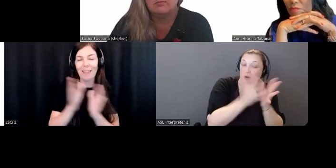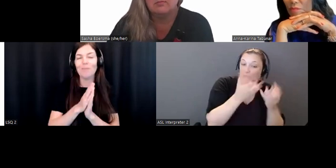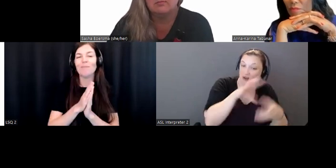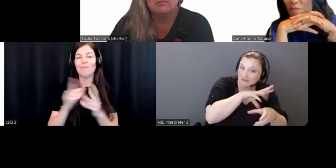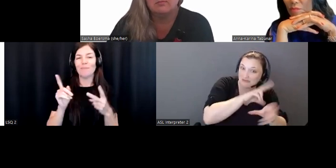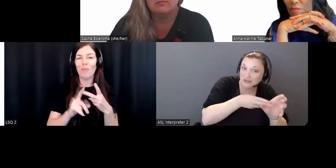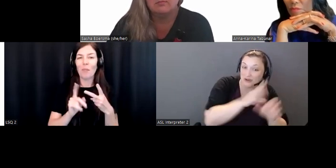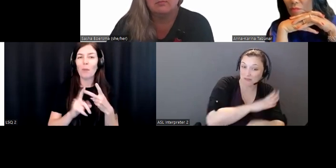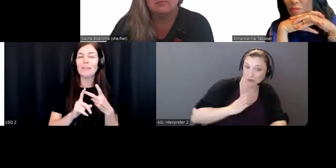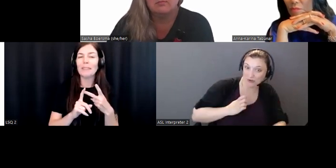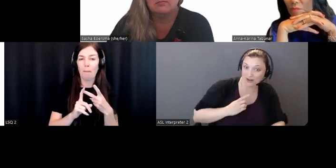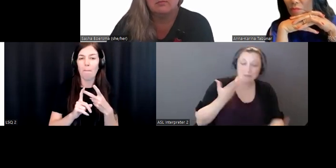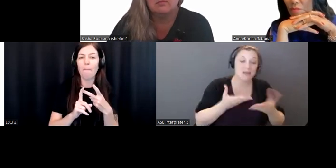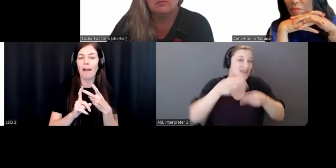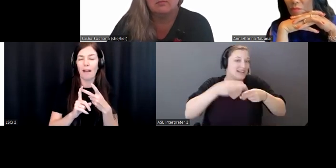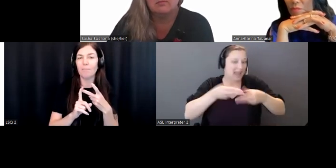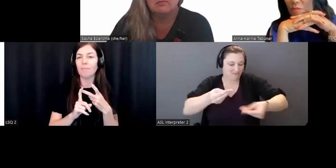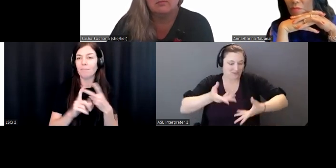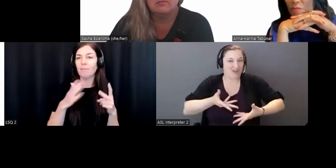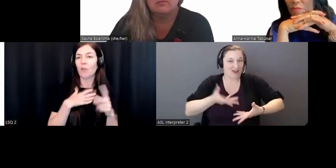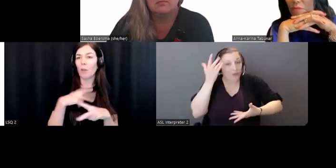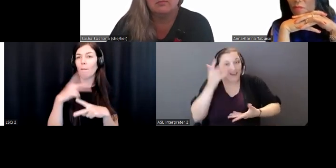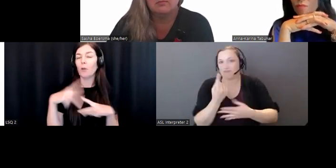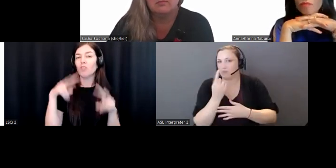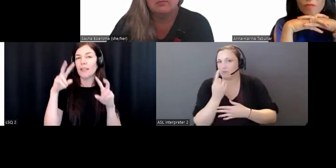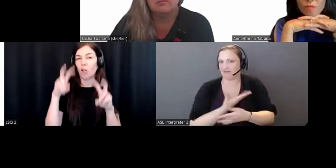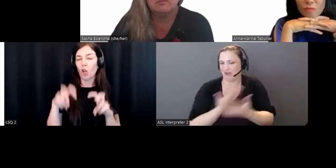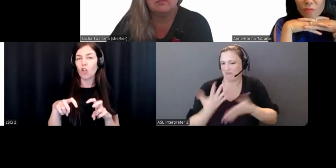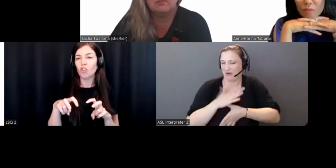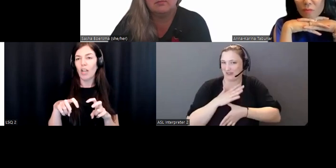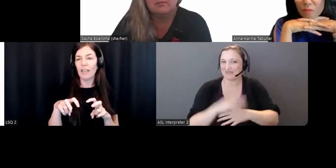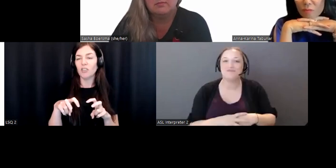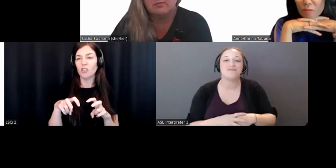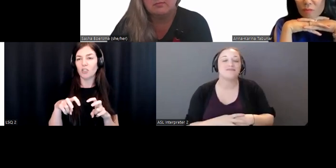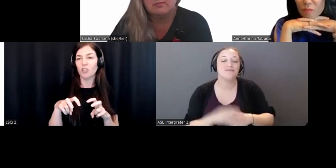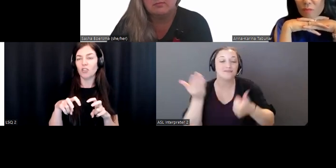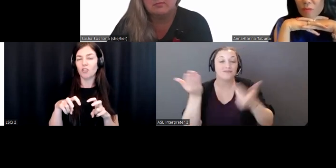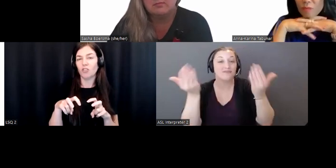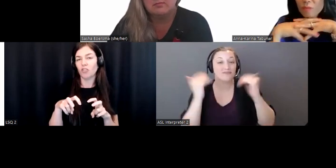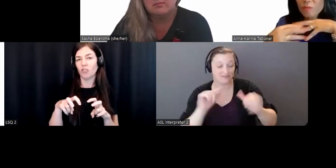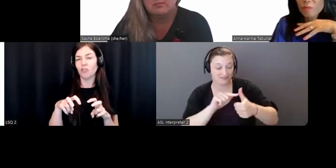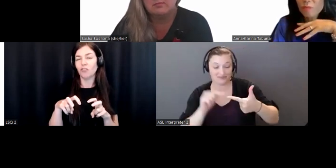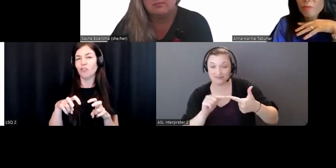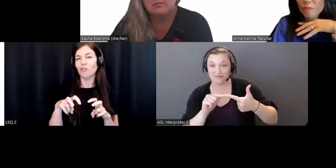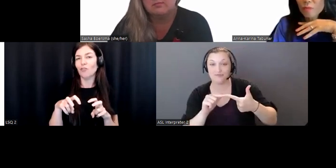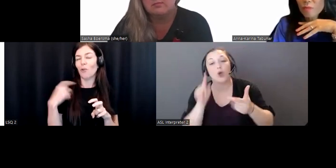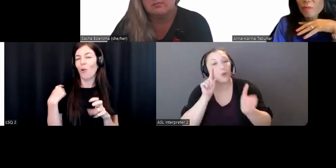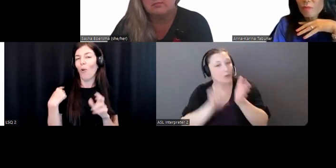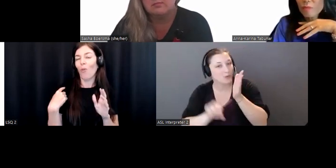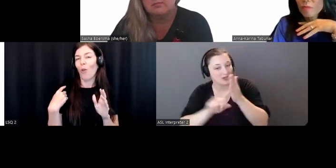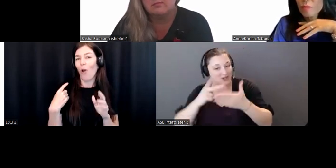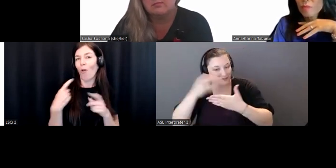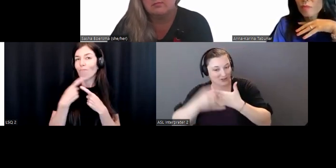us, because that's one of our priorities. Secondly, our research project, which was unveiled